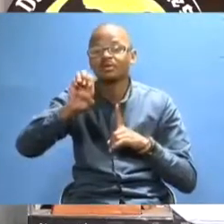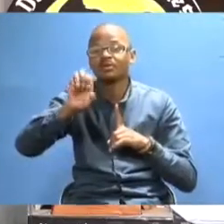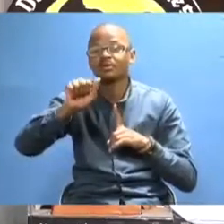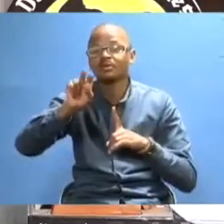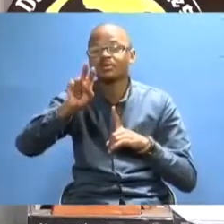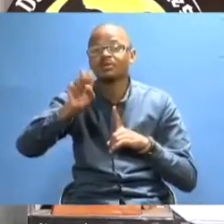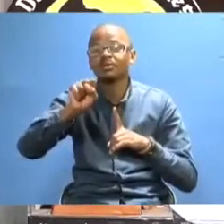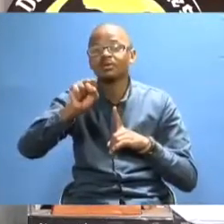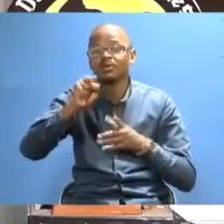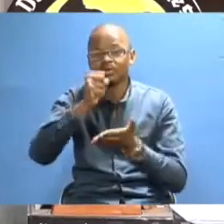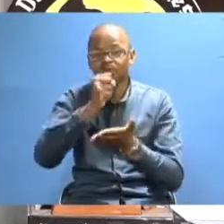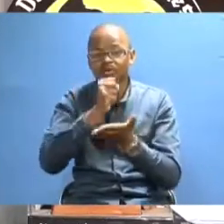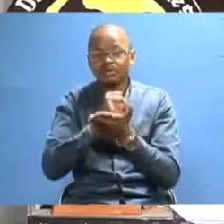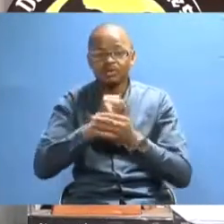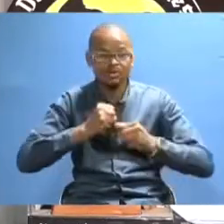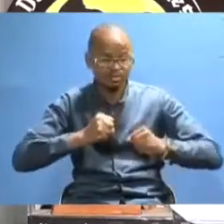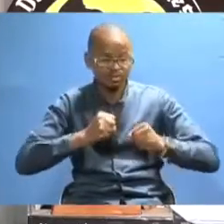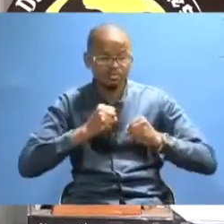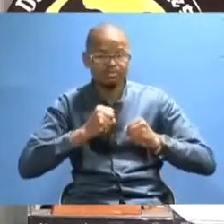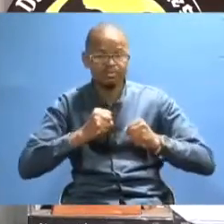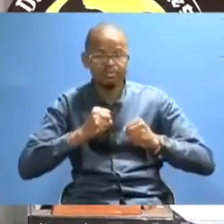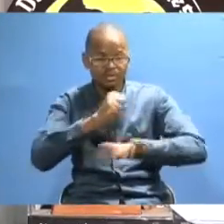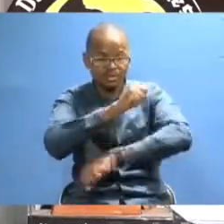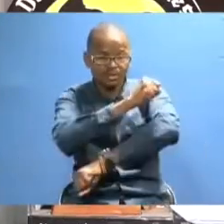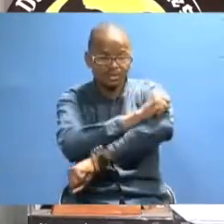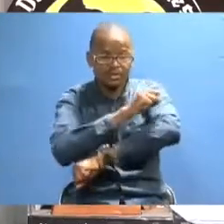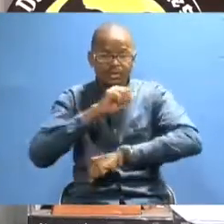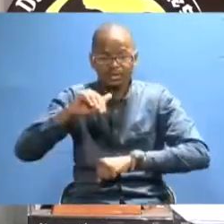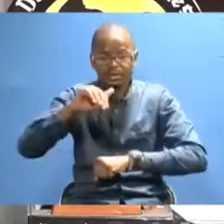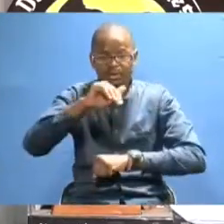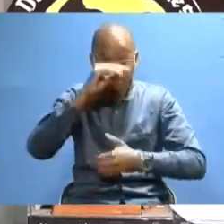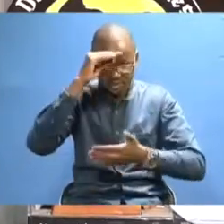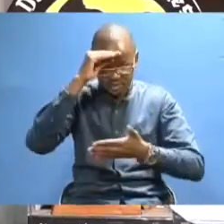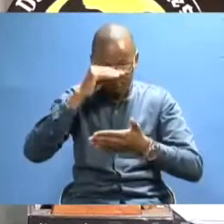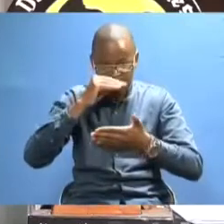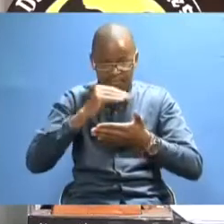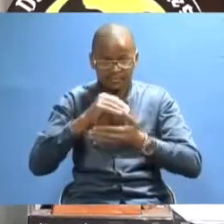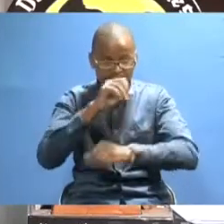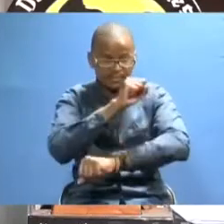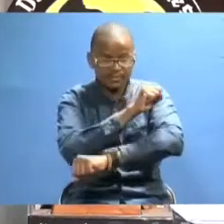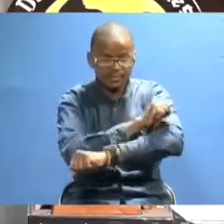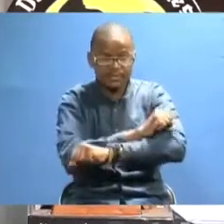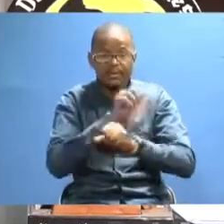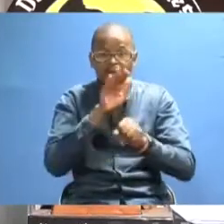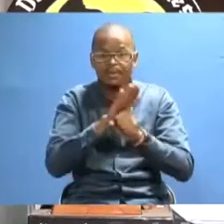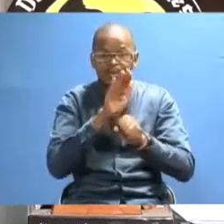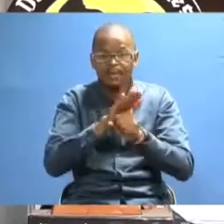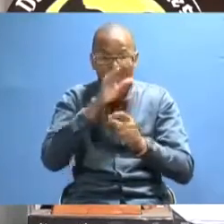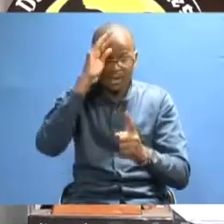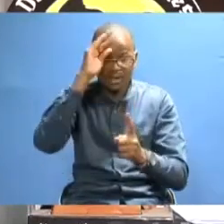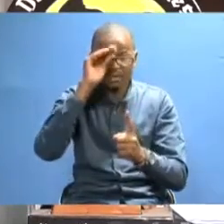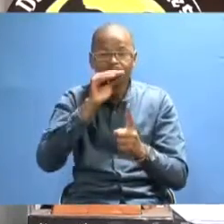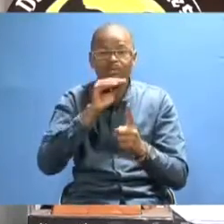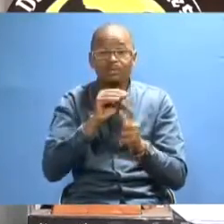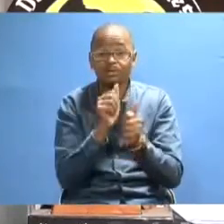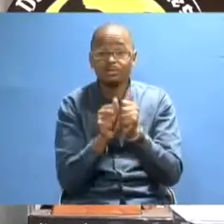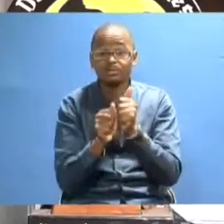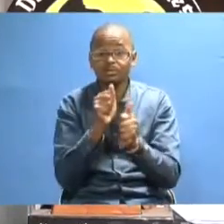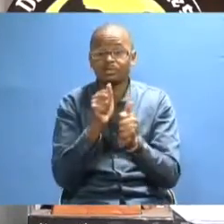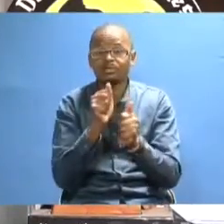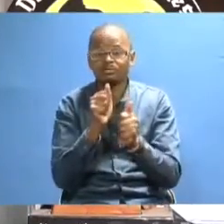office. The dean is the head of the School of Environmental Studies. The school has a number of objectives